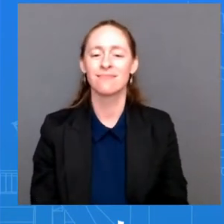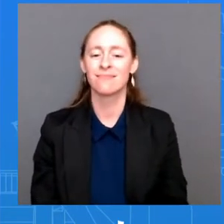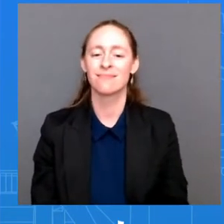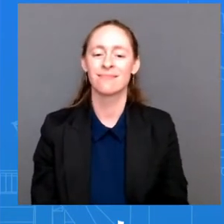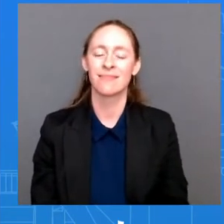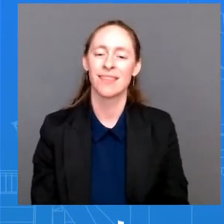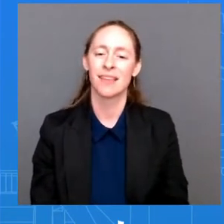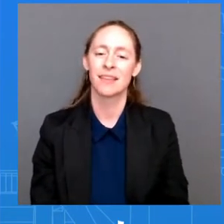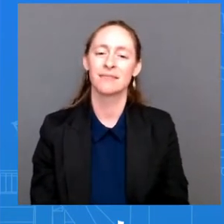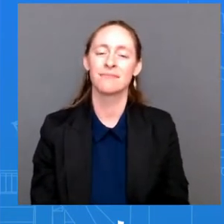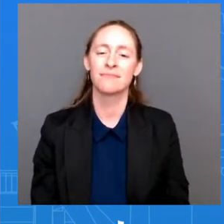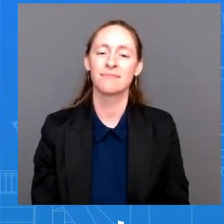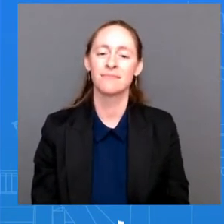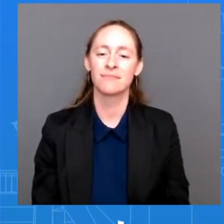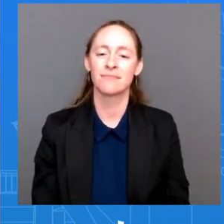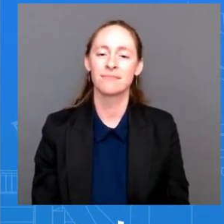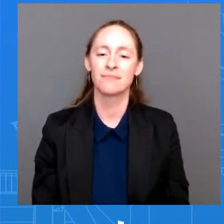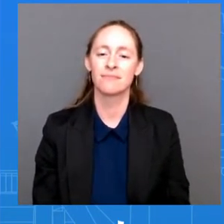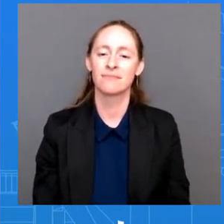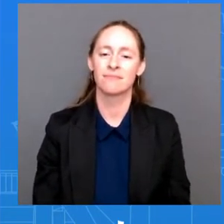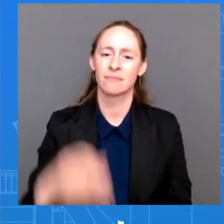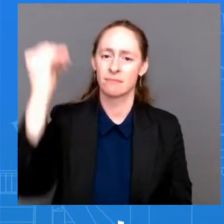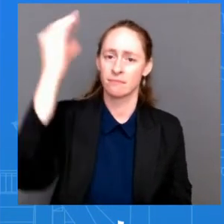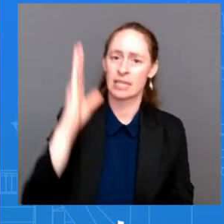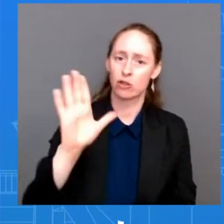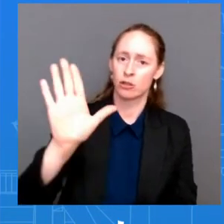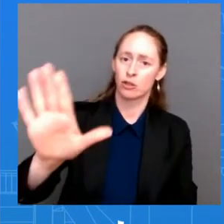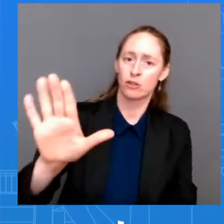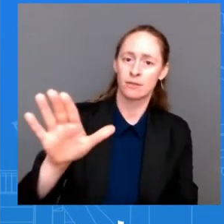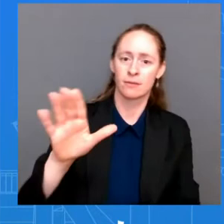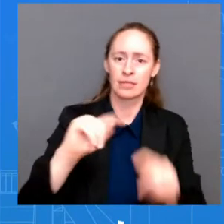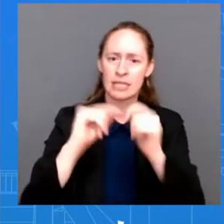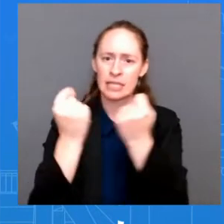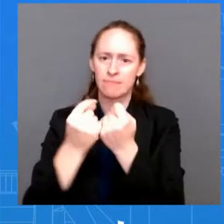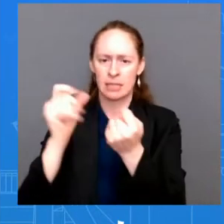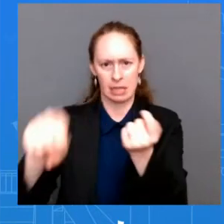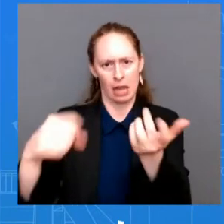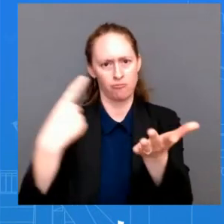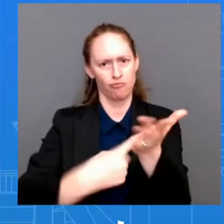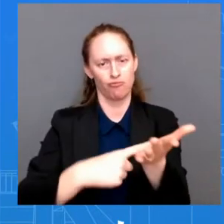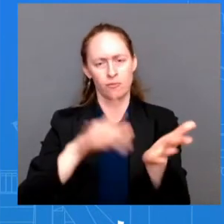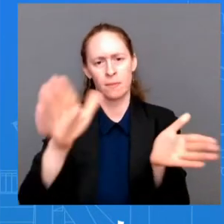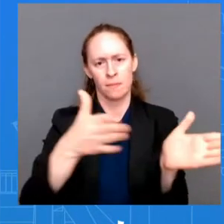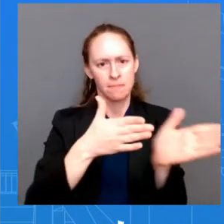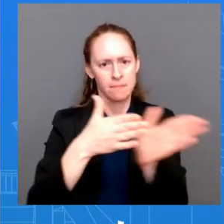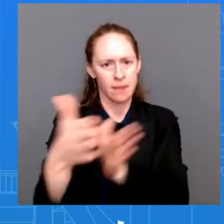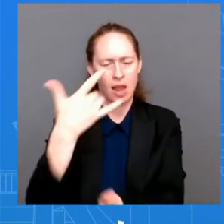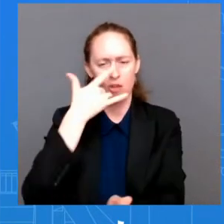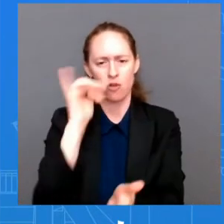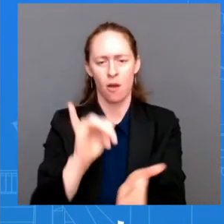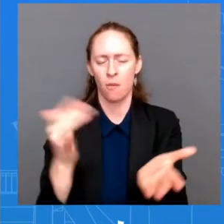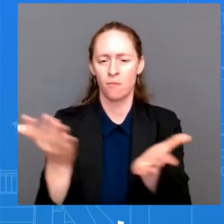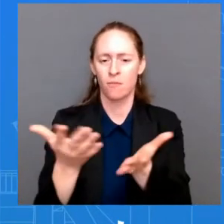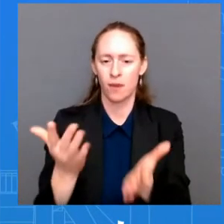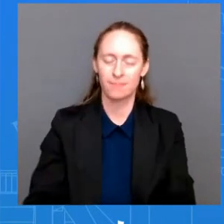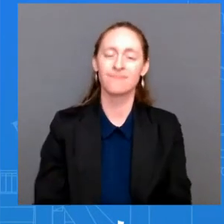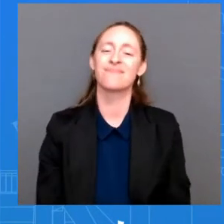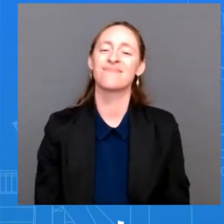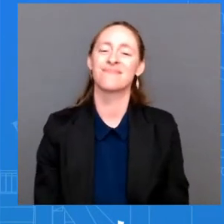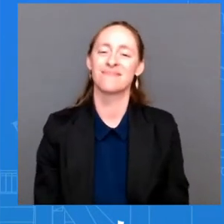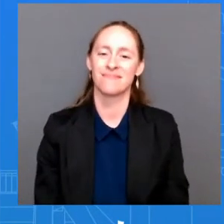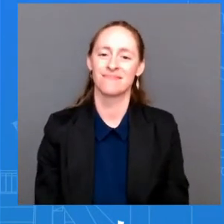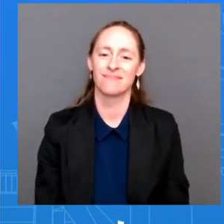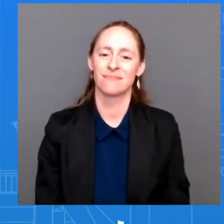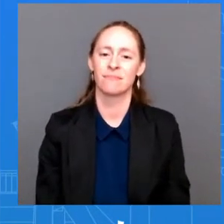her staff to talk about her itinerary. And number two, again, our responsibility is to make